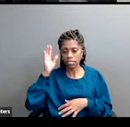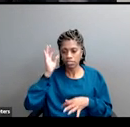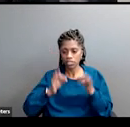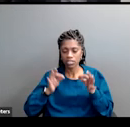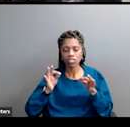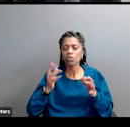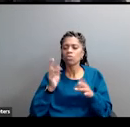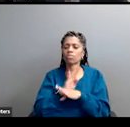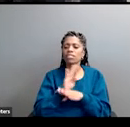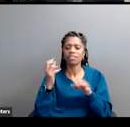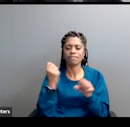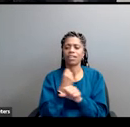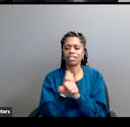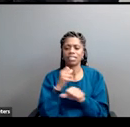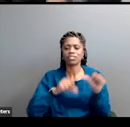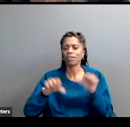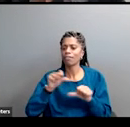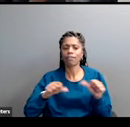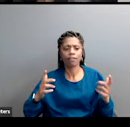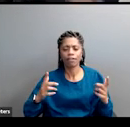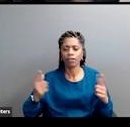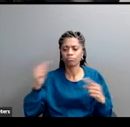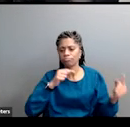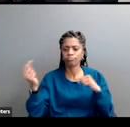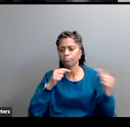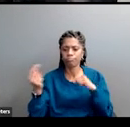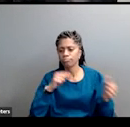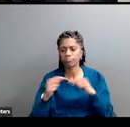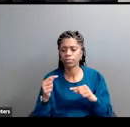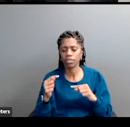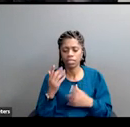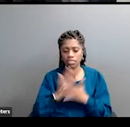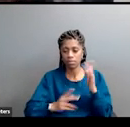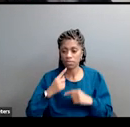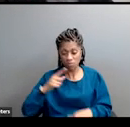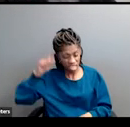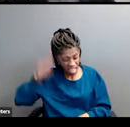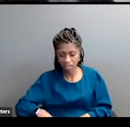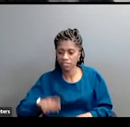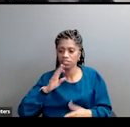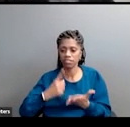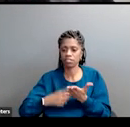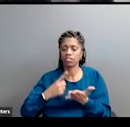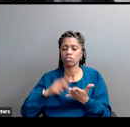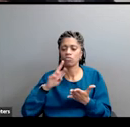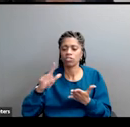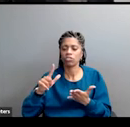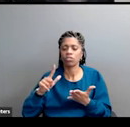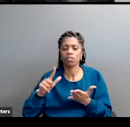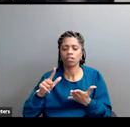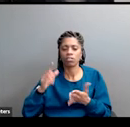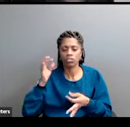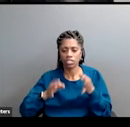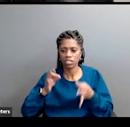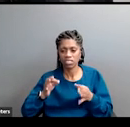each other with some folks saying, we have to talk about racial justice. And then other folks responding by saying, stop